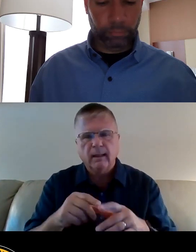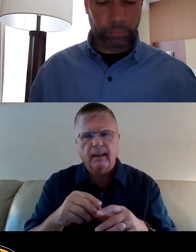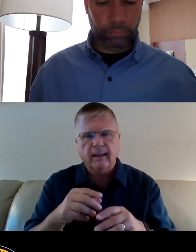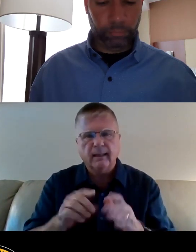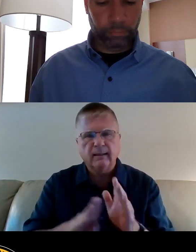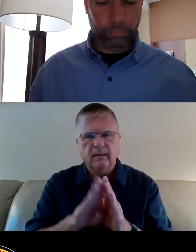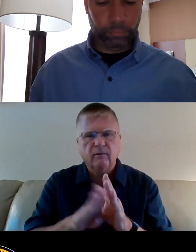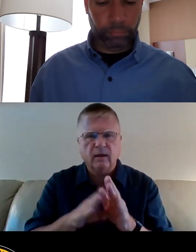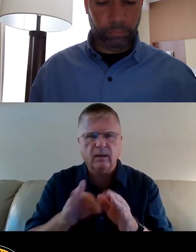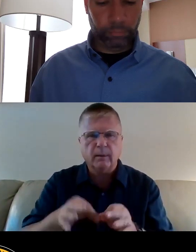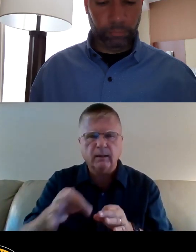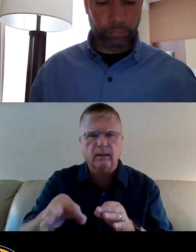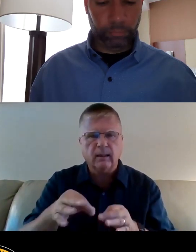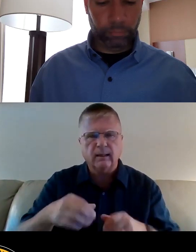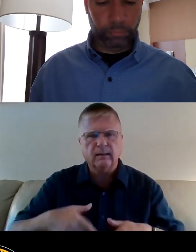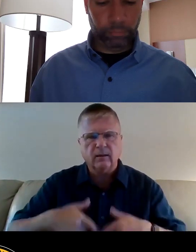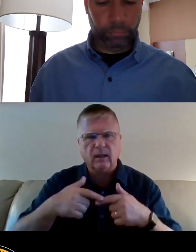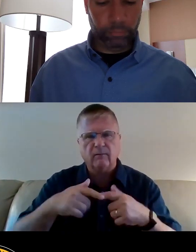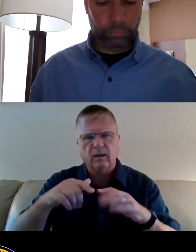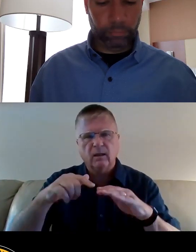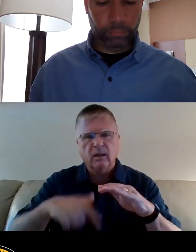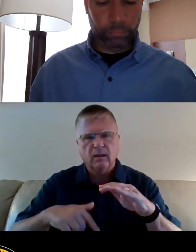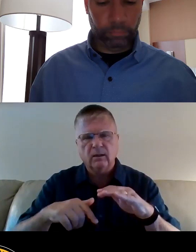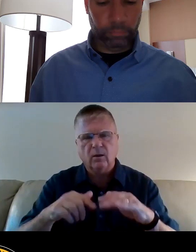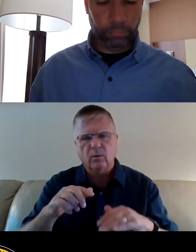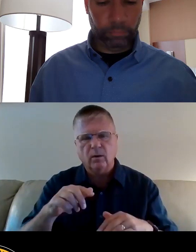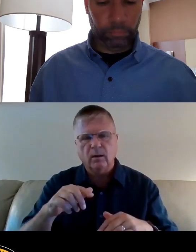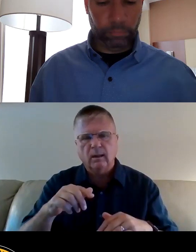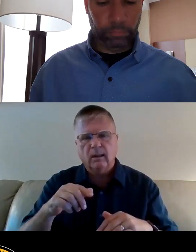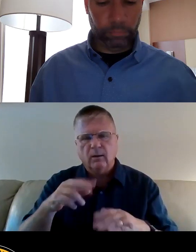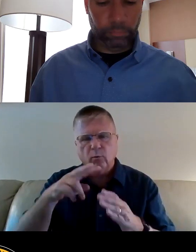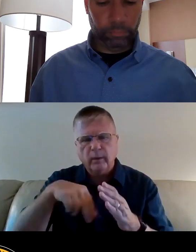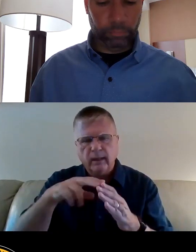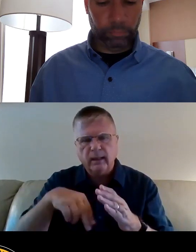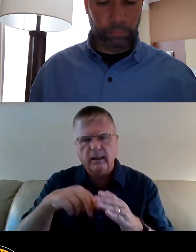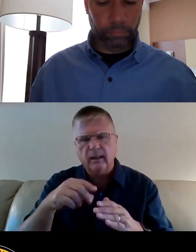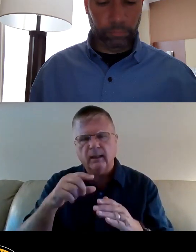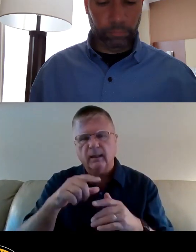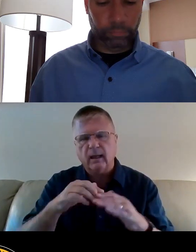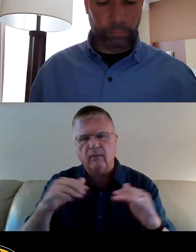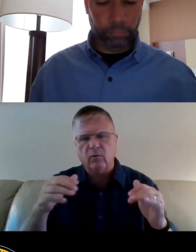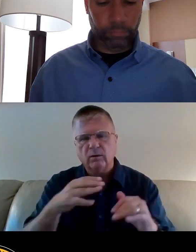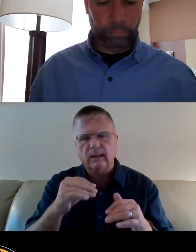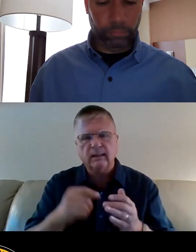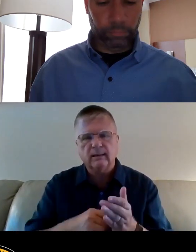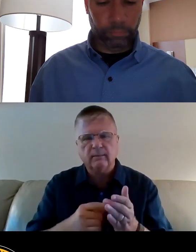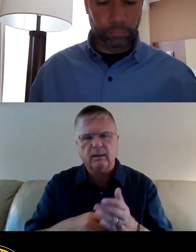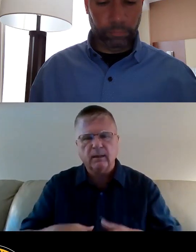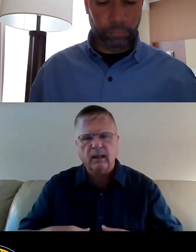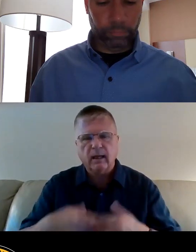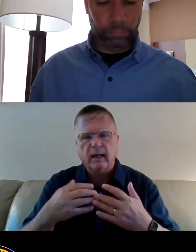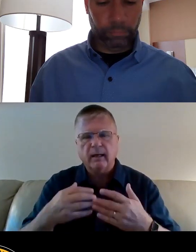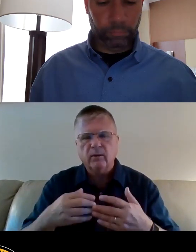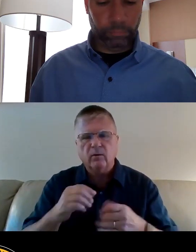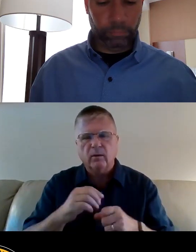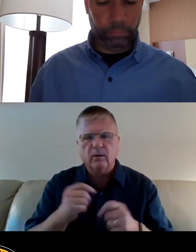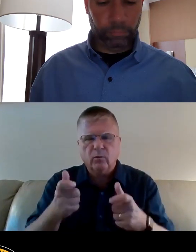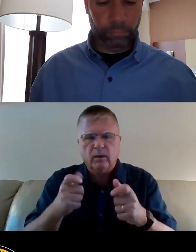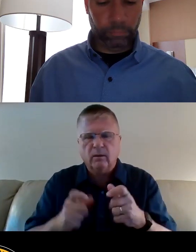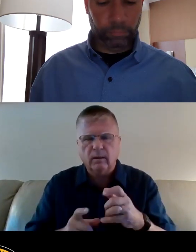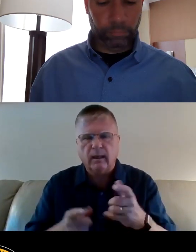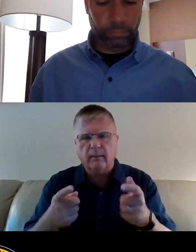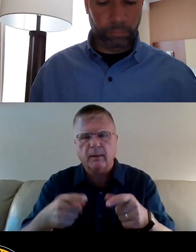early life, lower third grade reading levels, and in some cases anger and impulsivity into adulthood. Furthermore, lead disproportionately